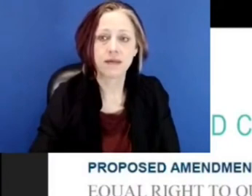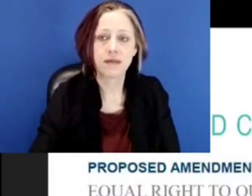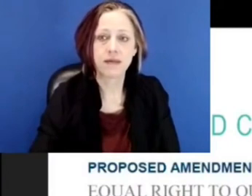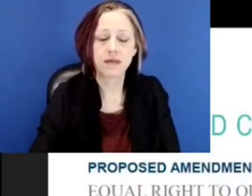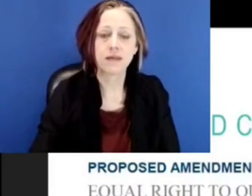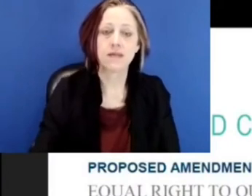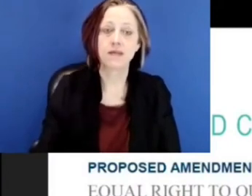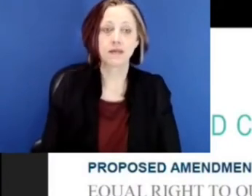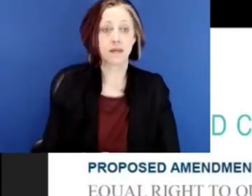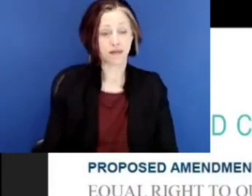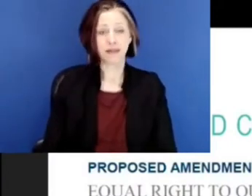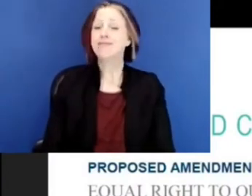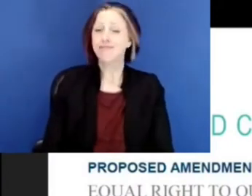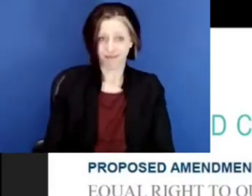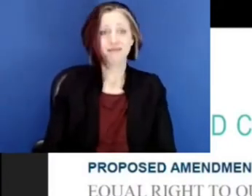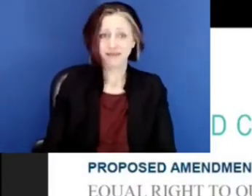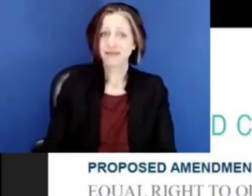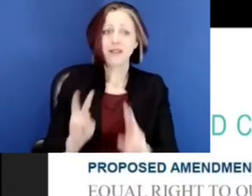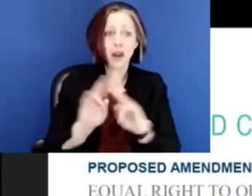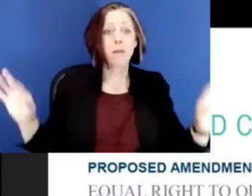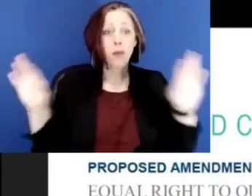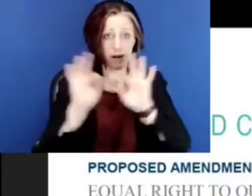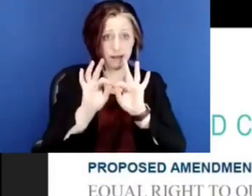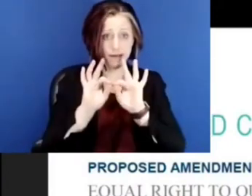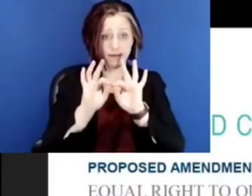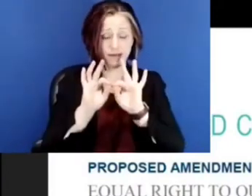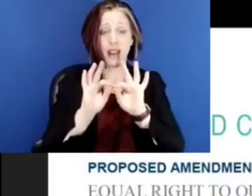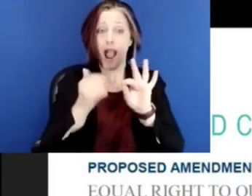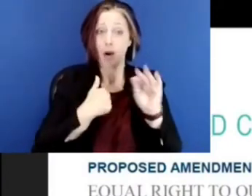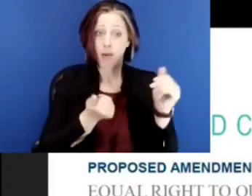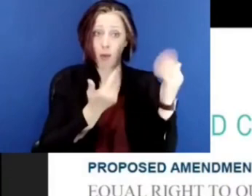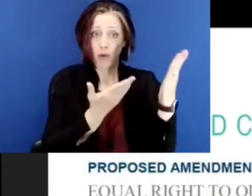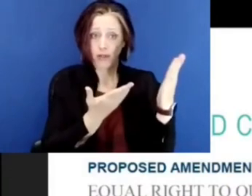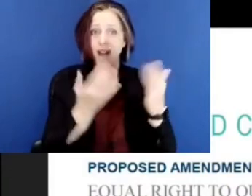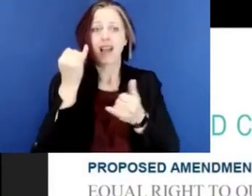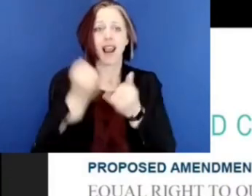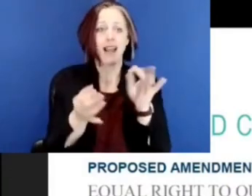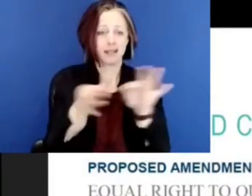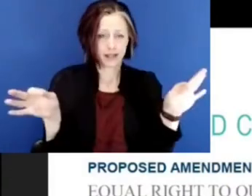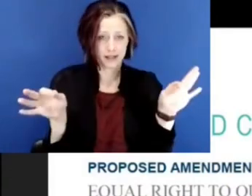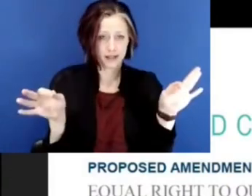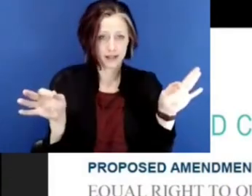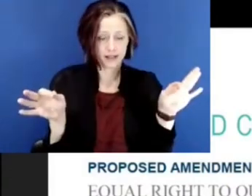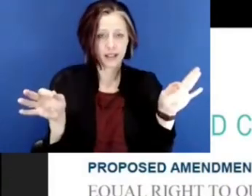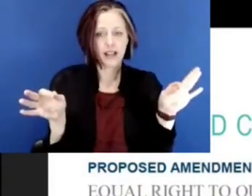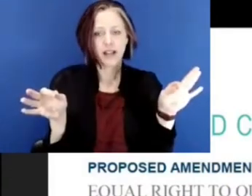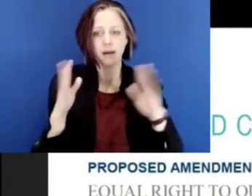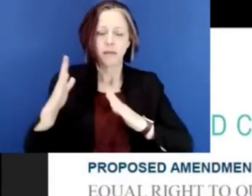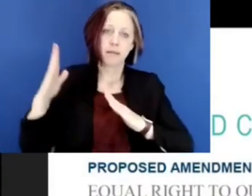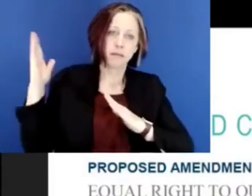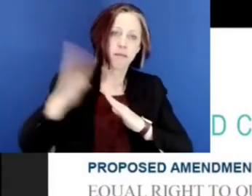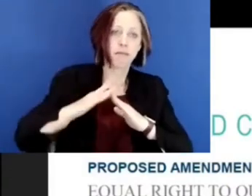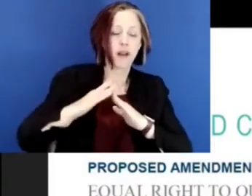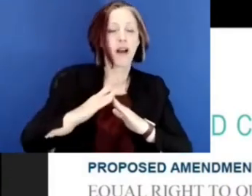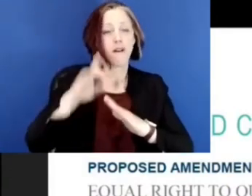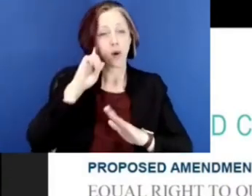As important as anything in our proposal is this last sentence. It is a paramount duty of the state.